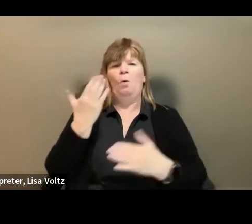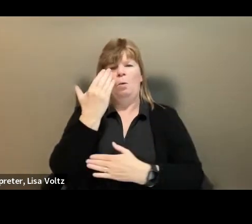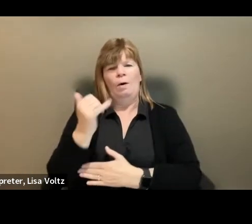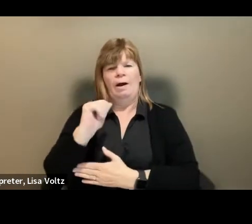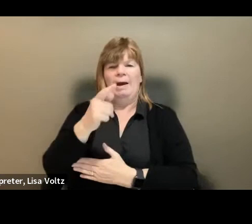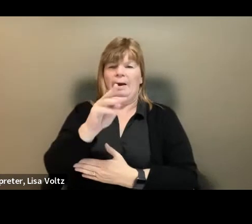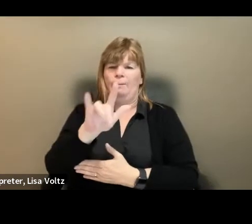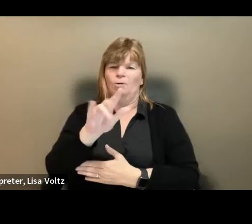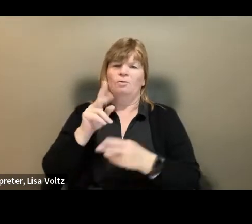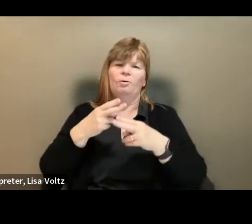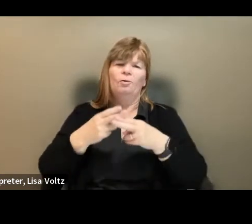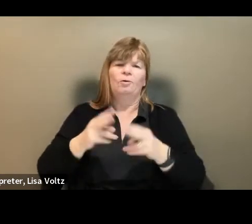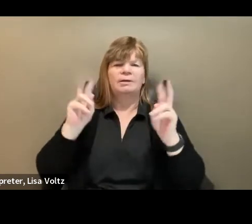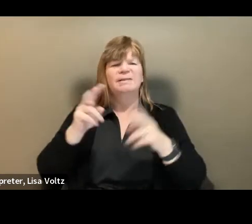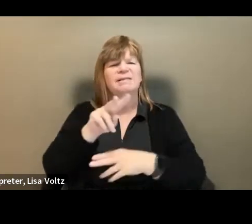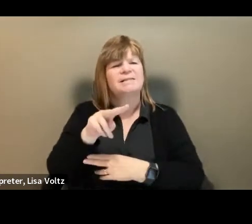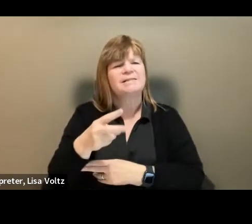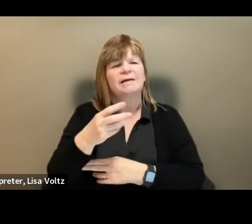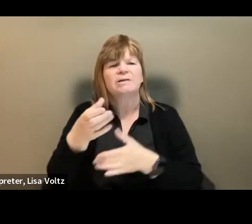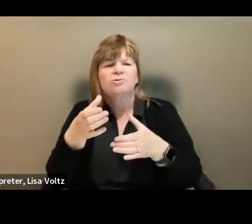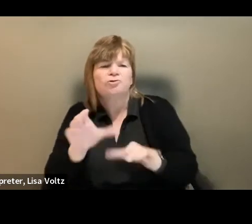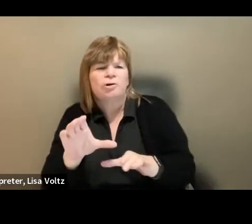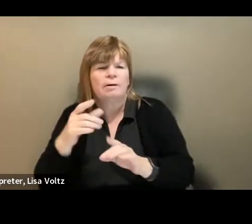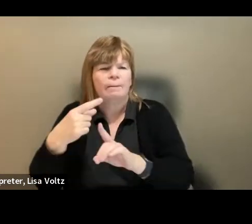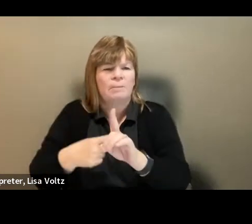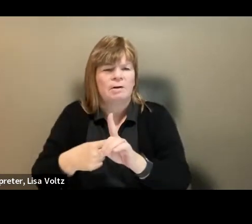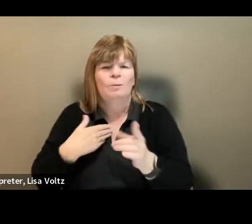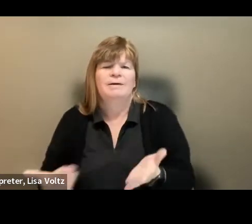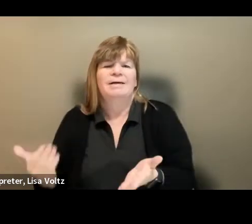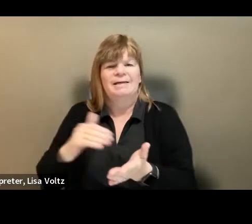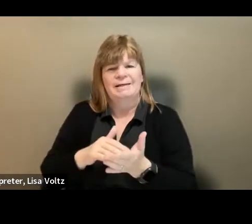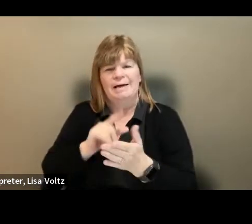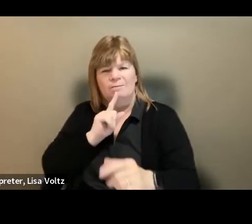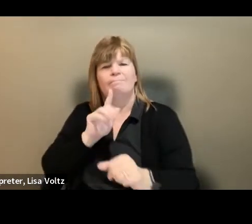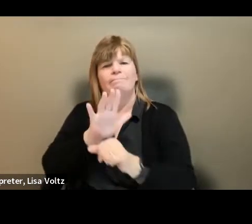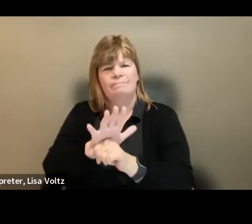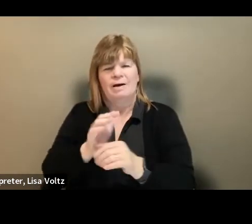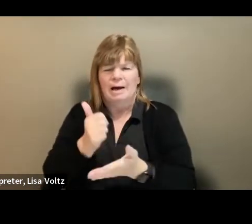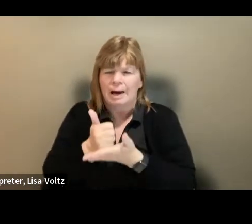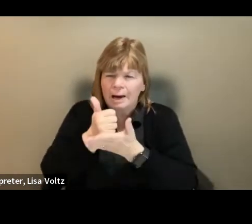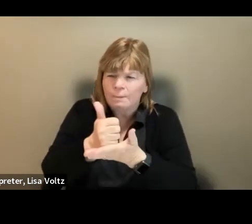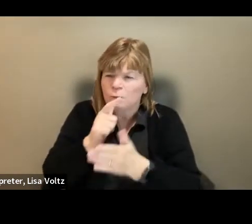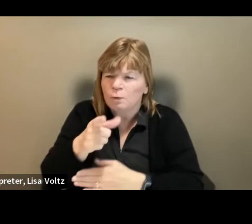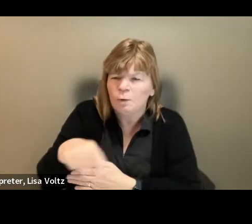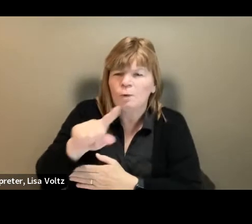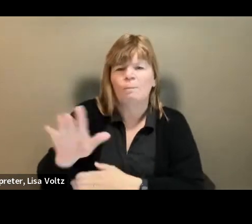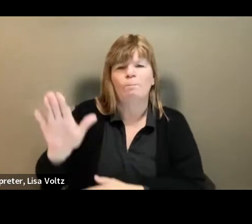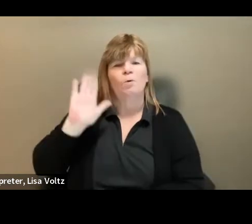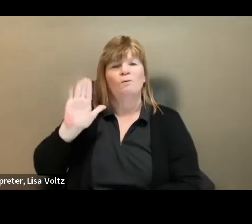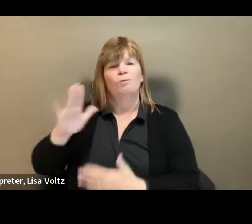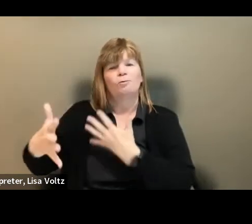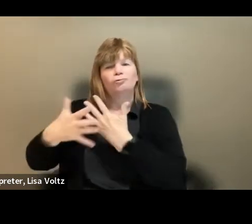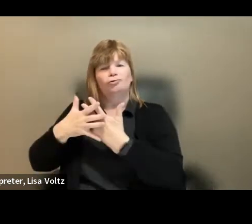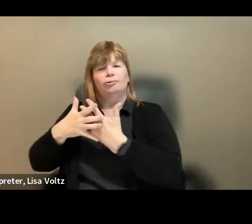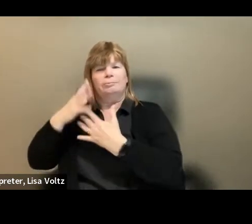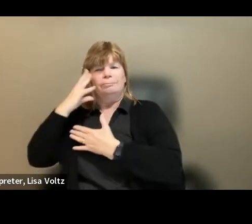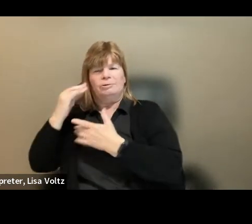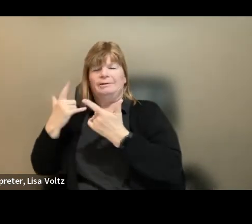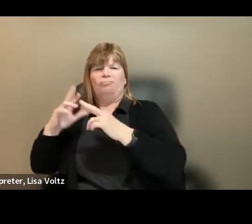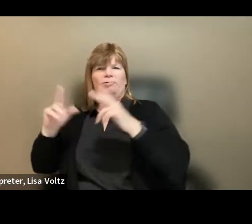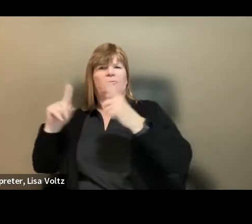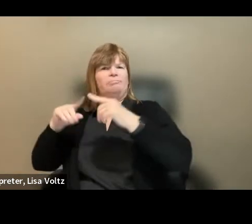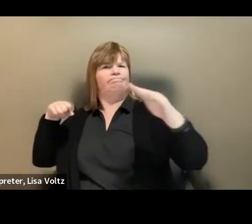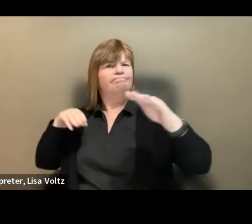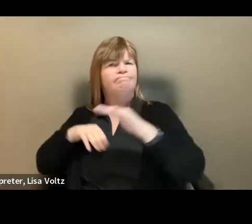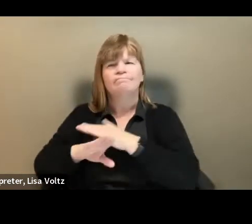chance month when we reaffirm the importance of helping those who were formerly incarcerated reenter society.